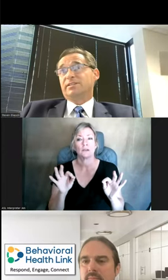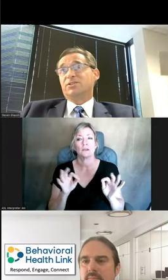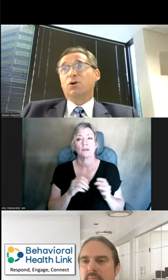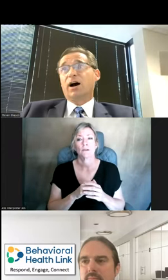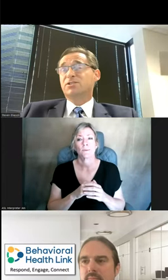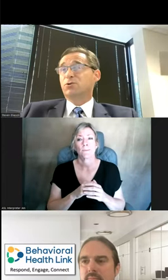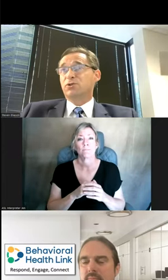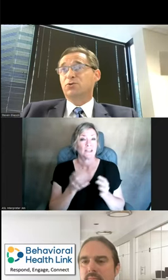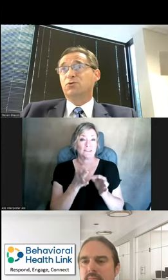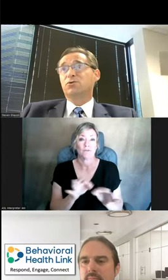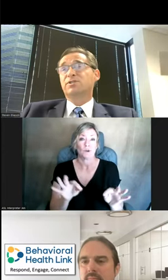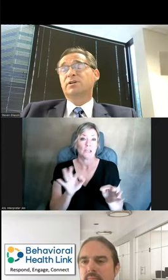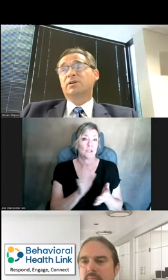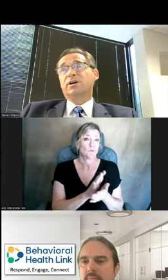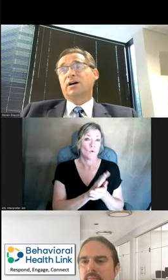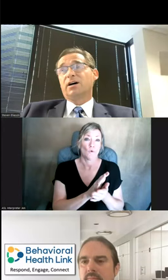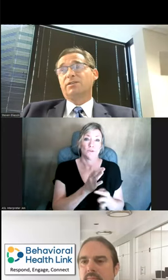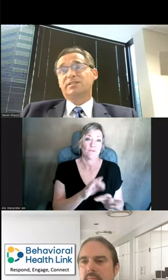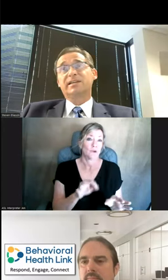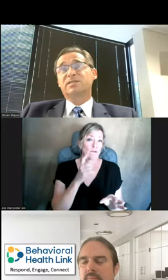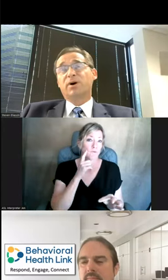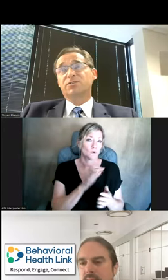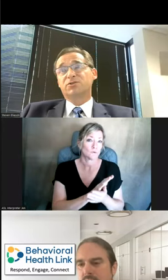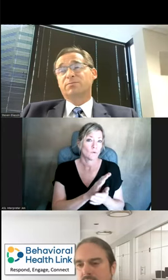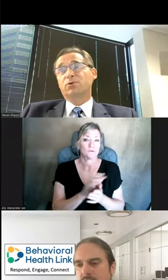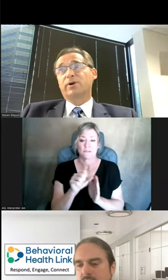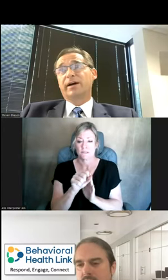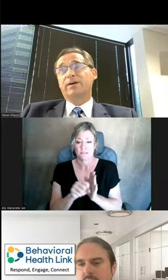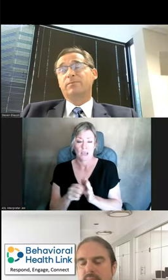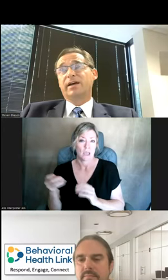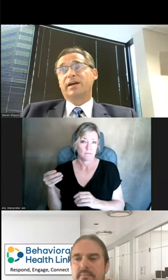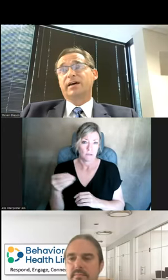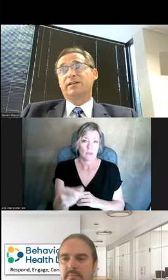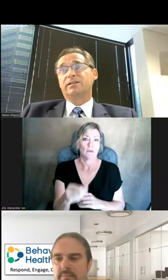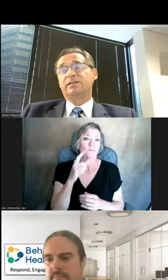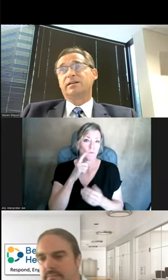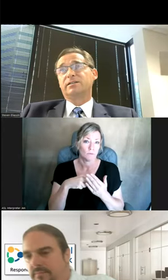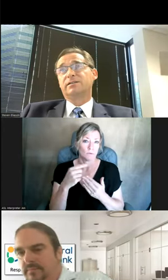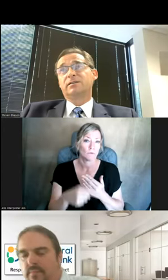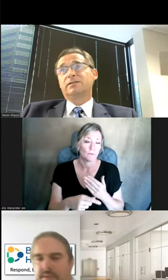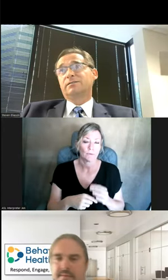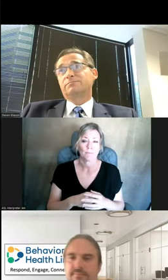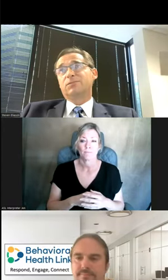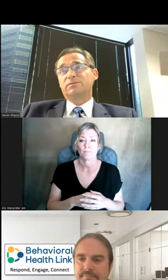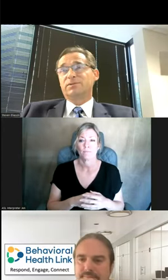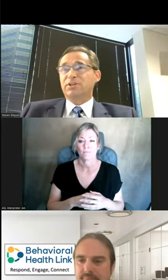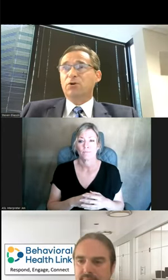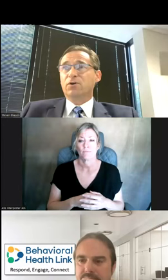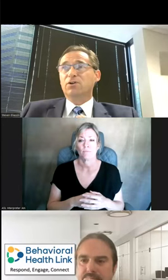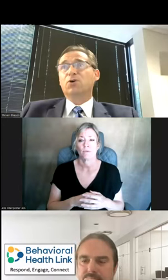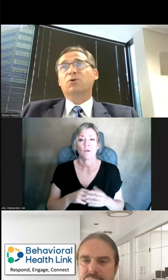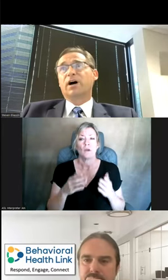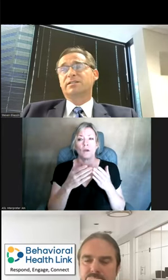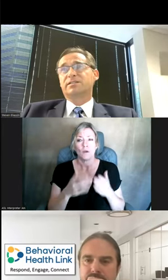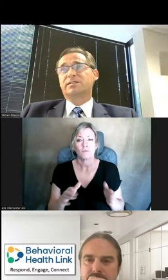It's at no cost to our schools. The state sponsors the program, and it, the